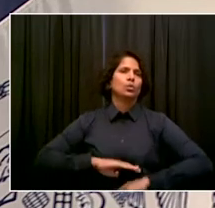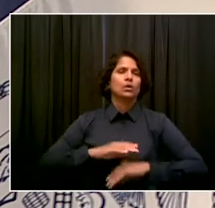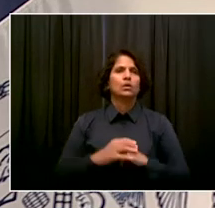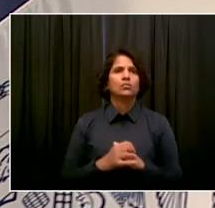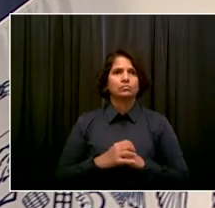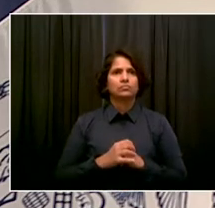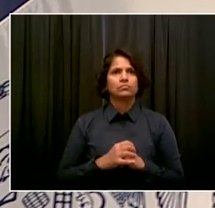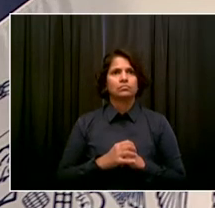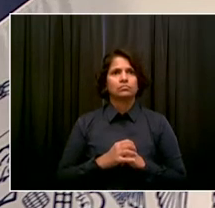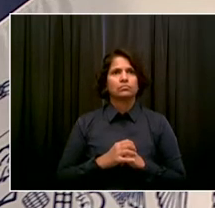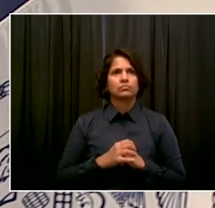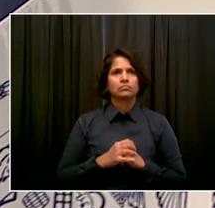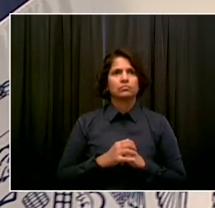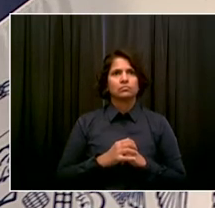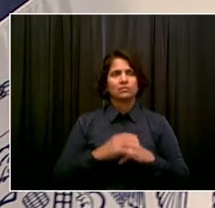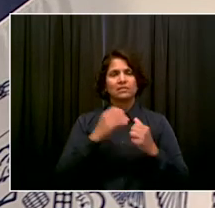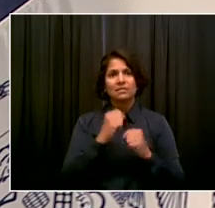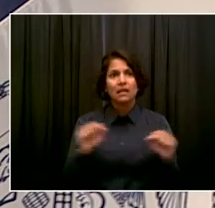the transition will happen.